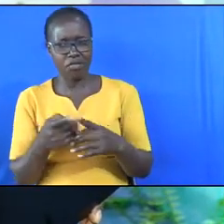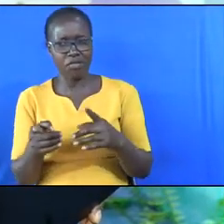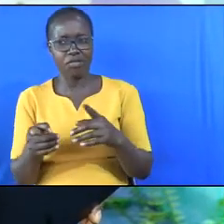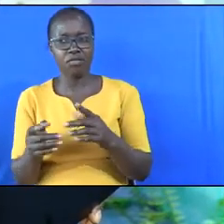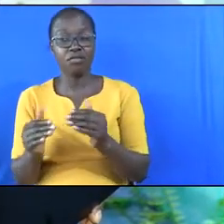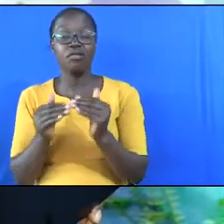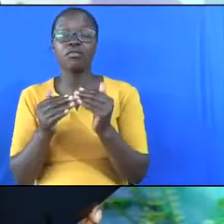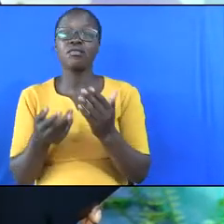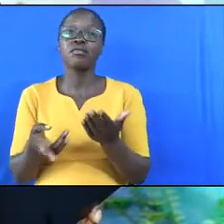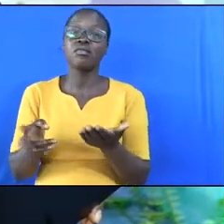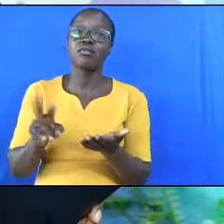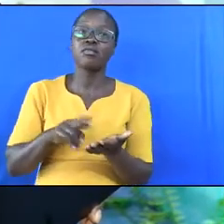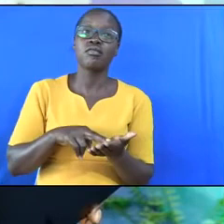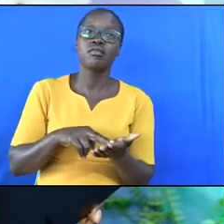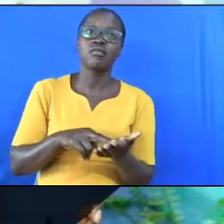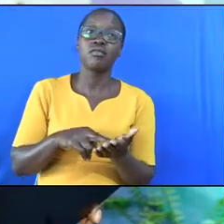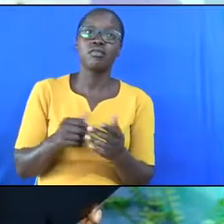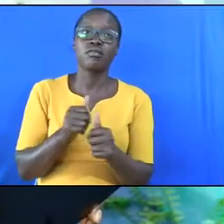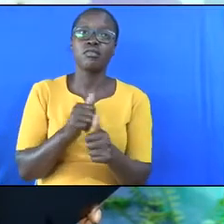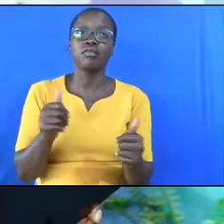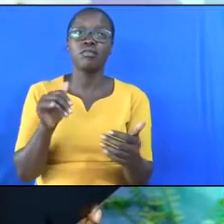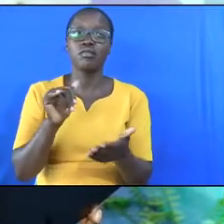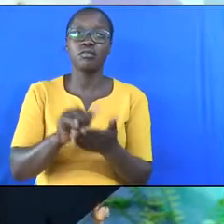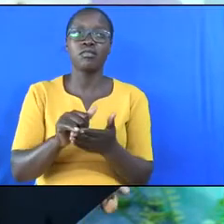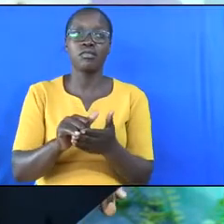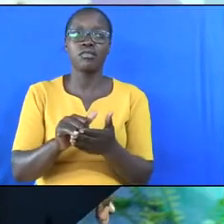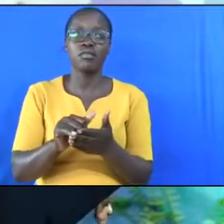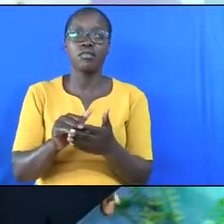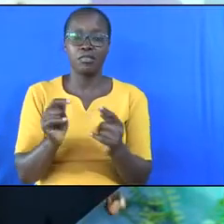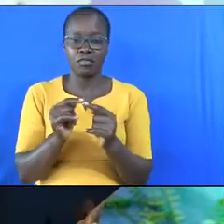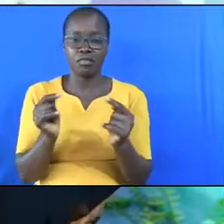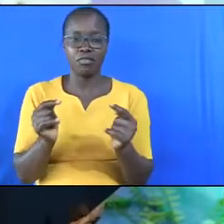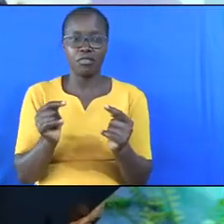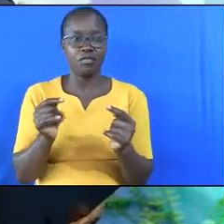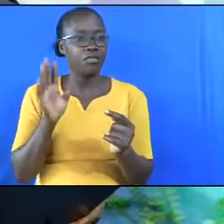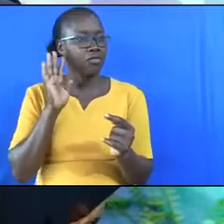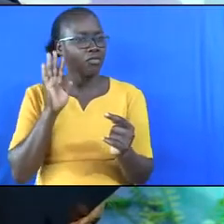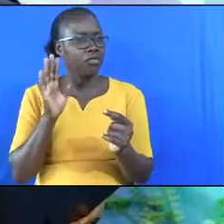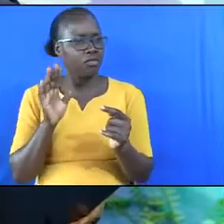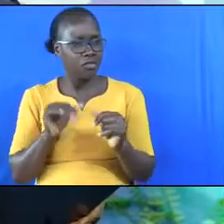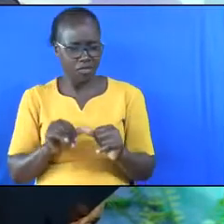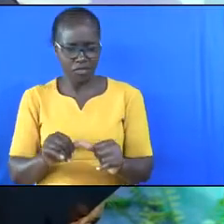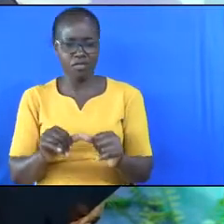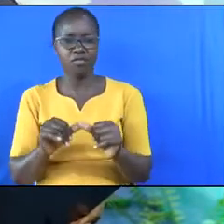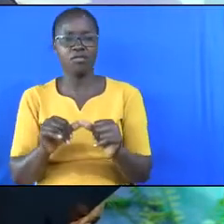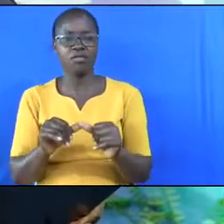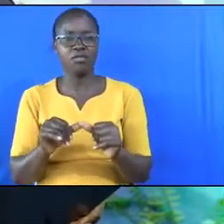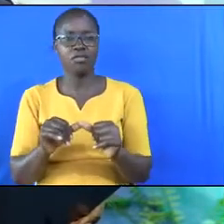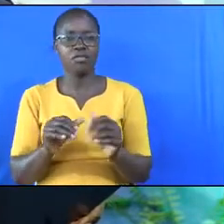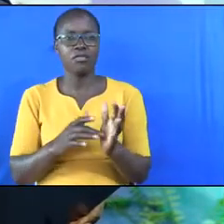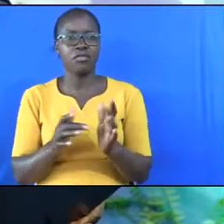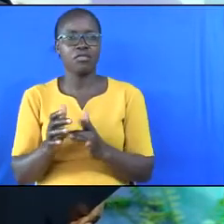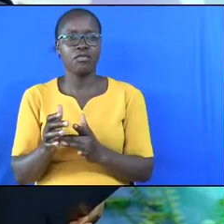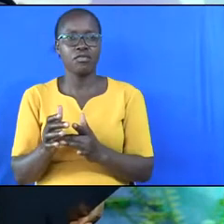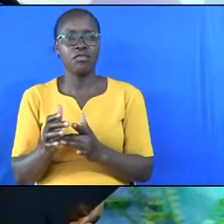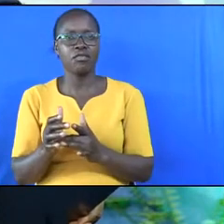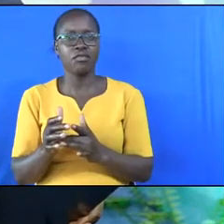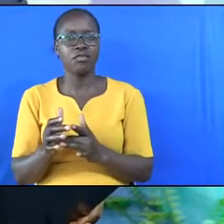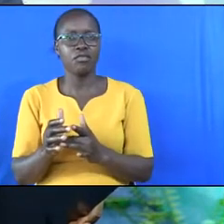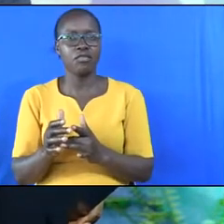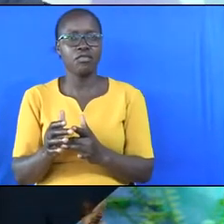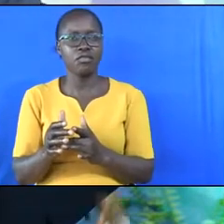moving. It is well that you have it in your heart to keep on moving. Jesus suffered